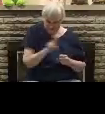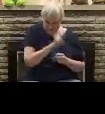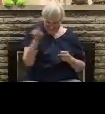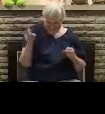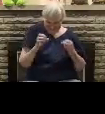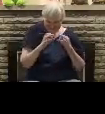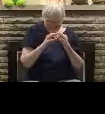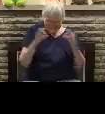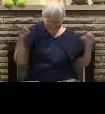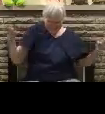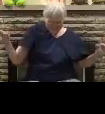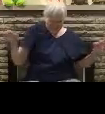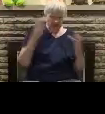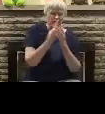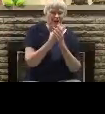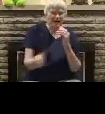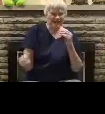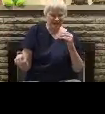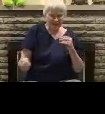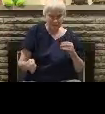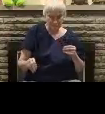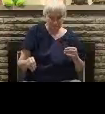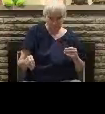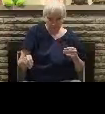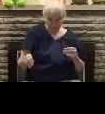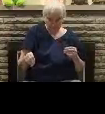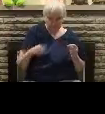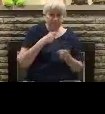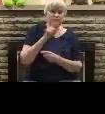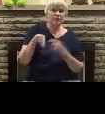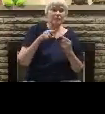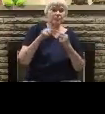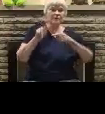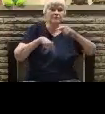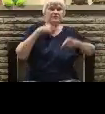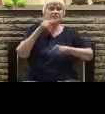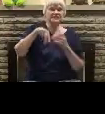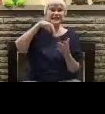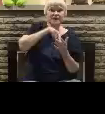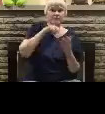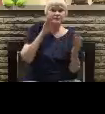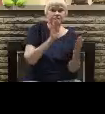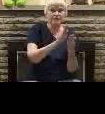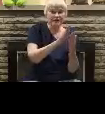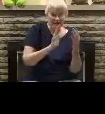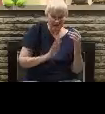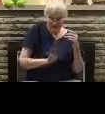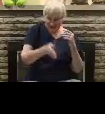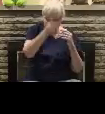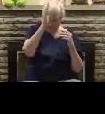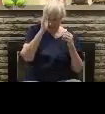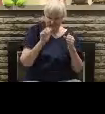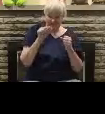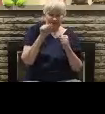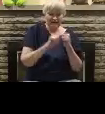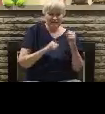catchphrases, gone. When these people stand before God on Judgment Day, the gimmicks